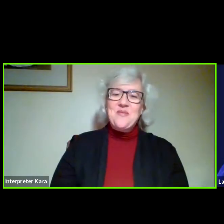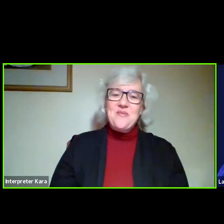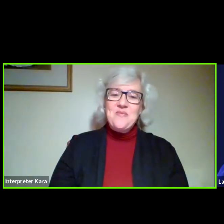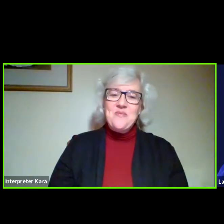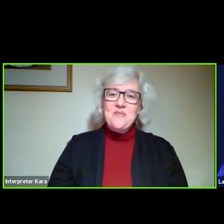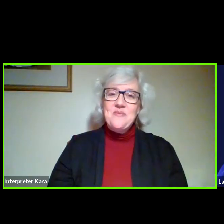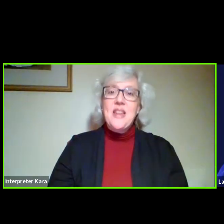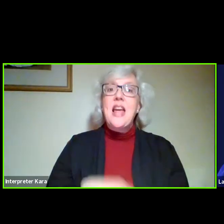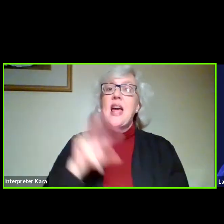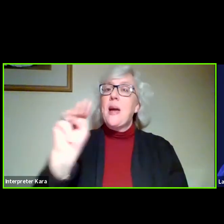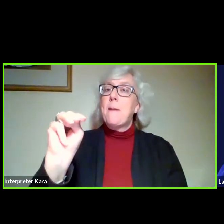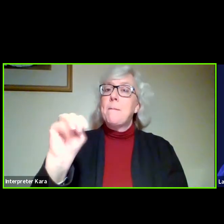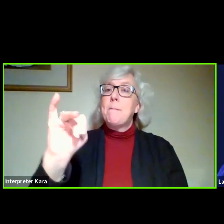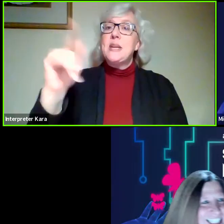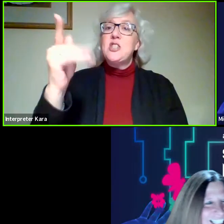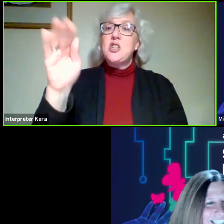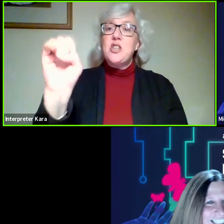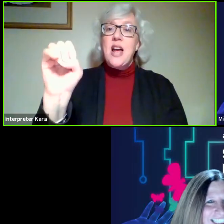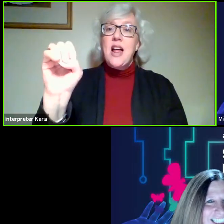Michelle Quinn.